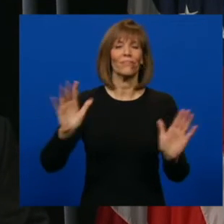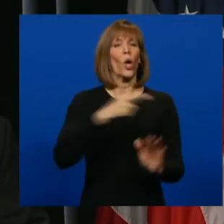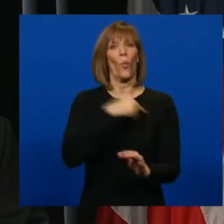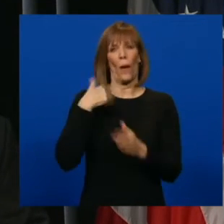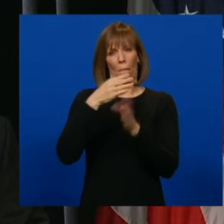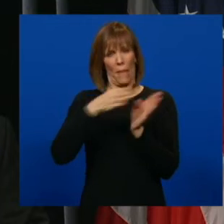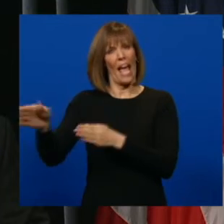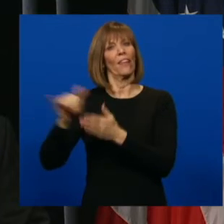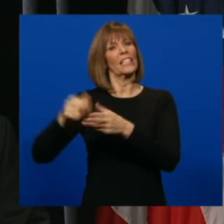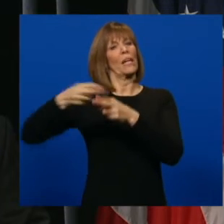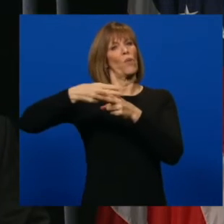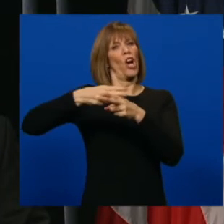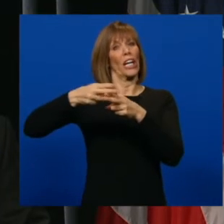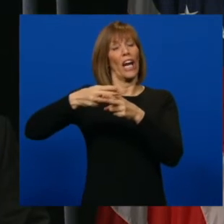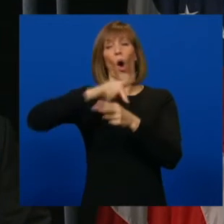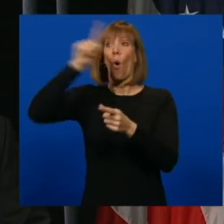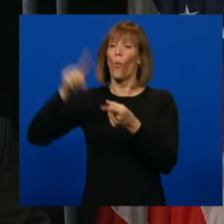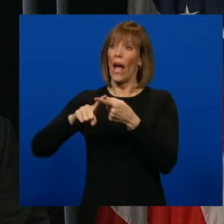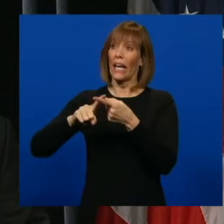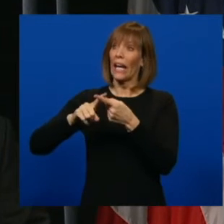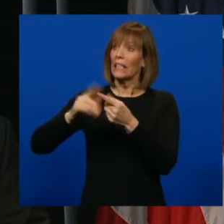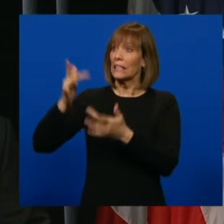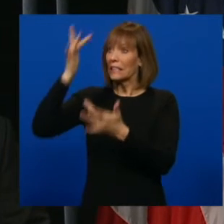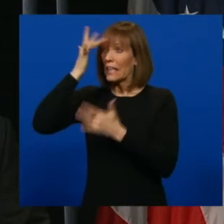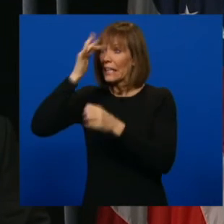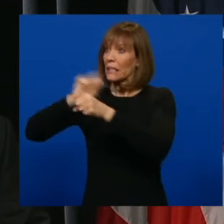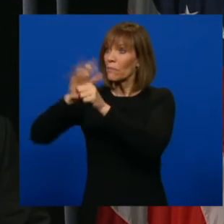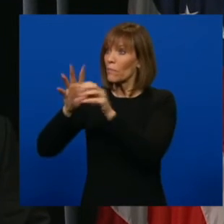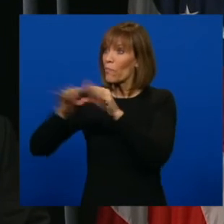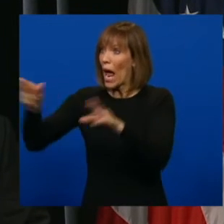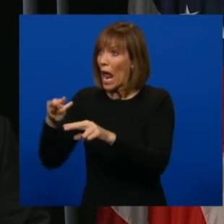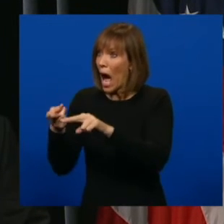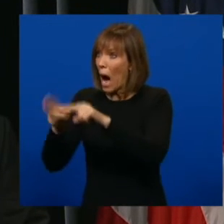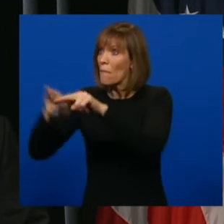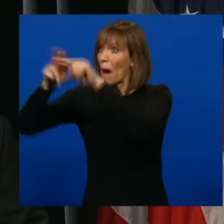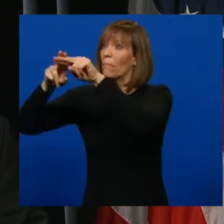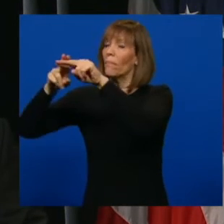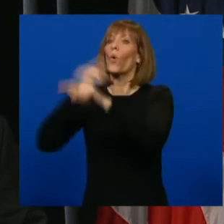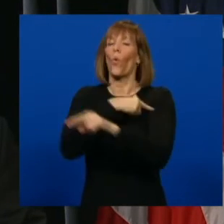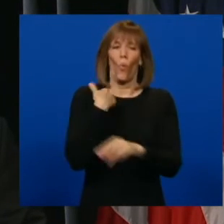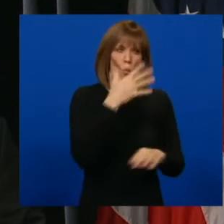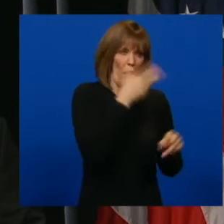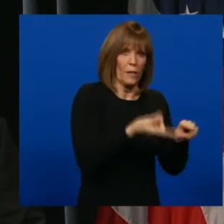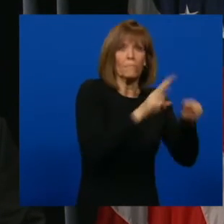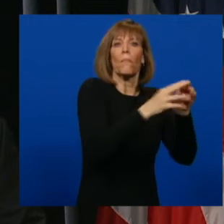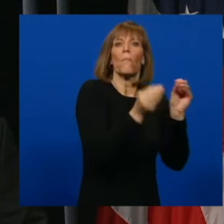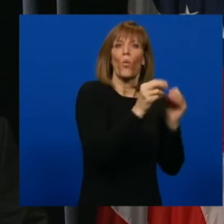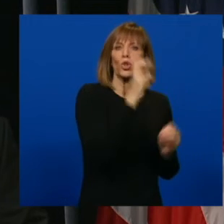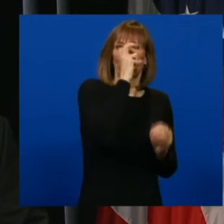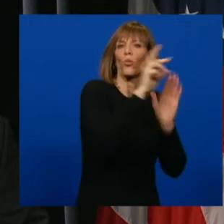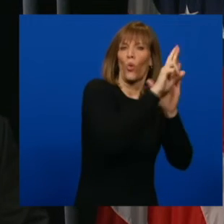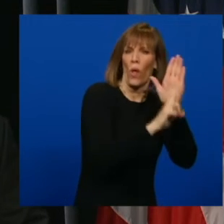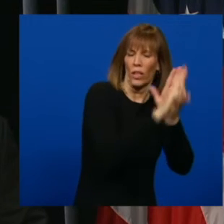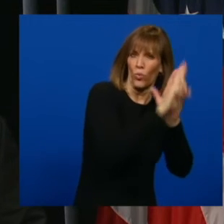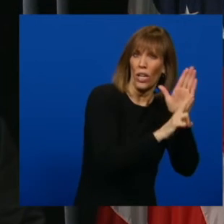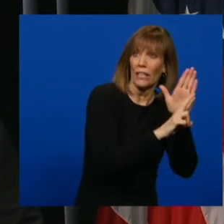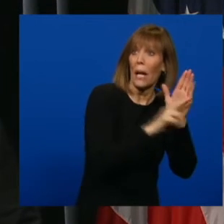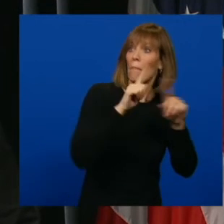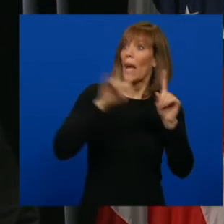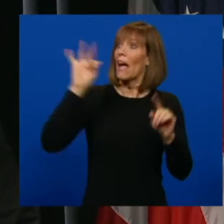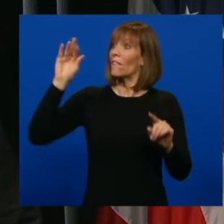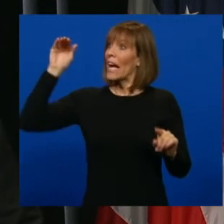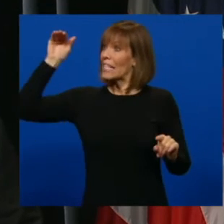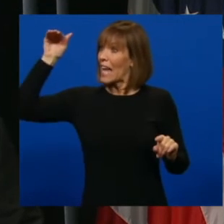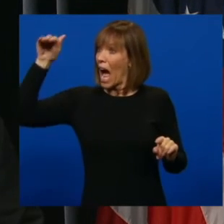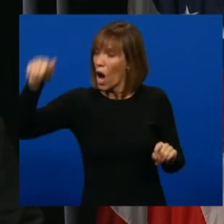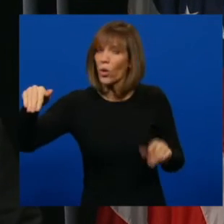of COVID-19. When virus activity increases, we'll dial mitigation efforts up in response, and when